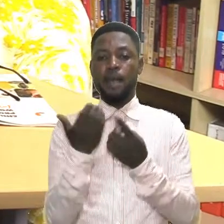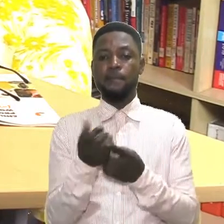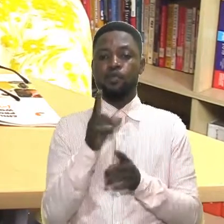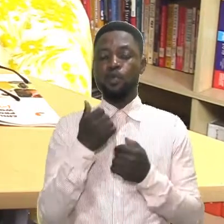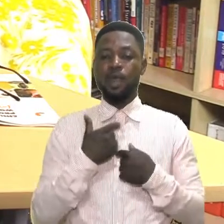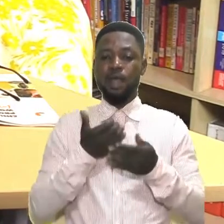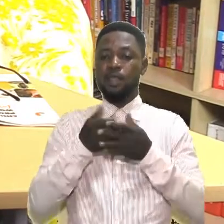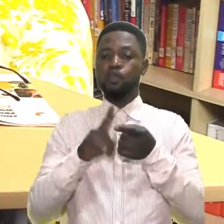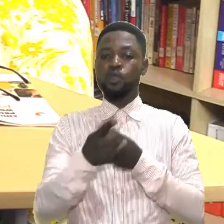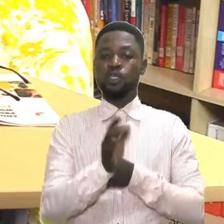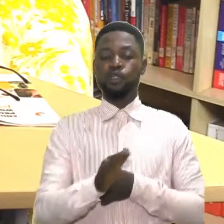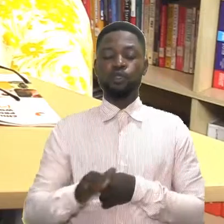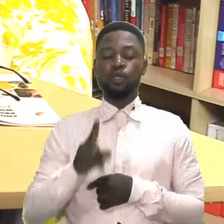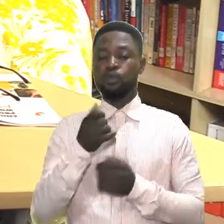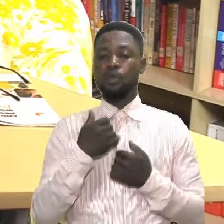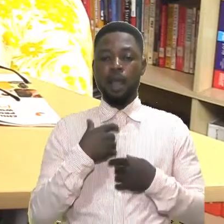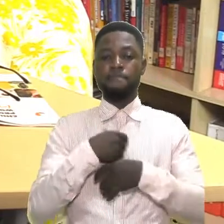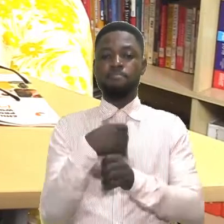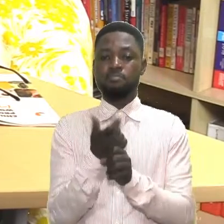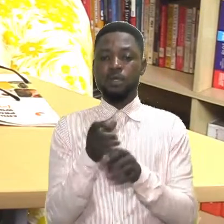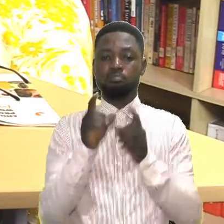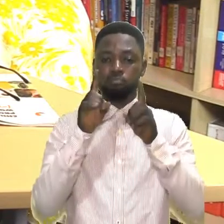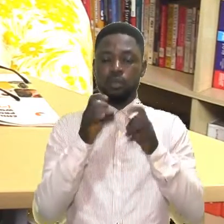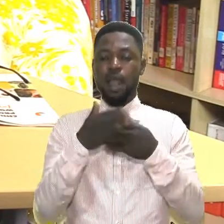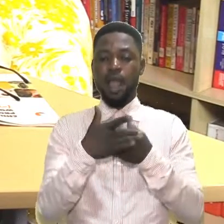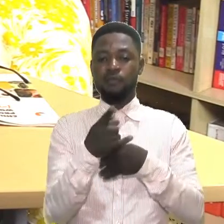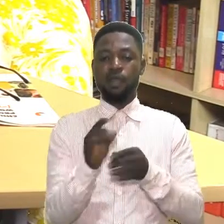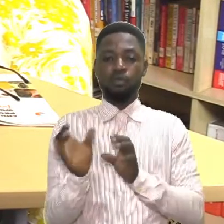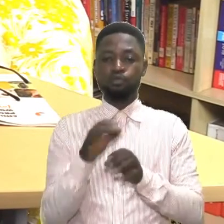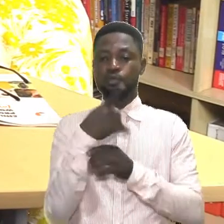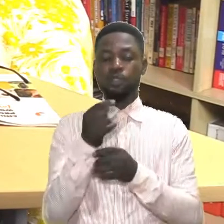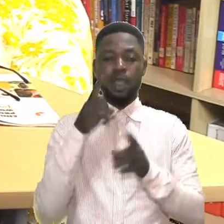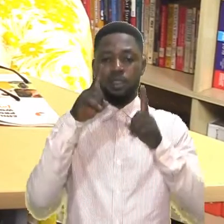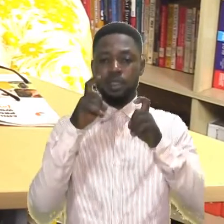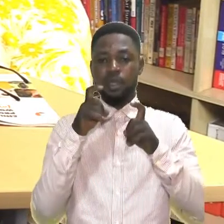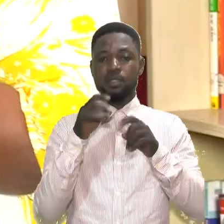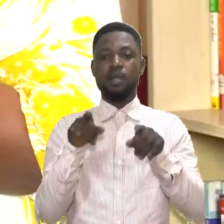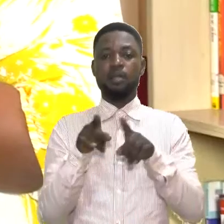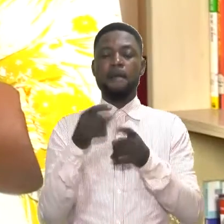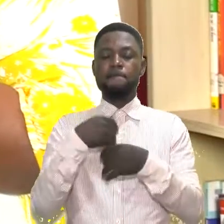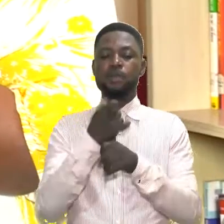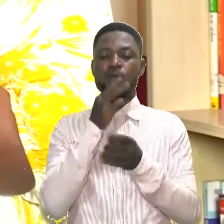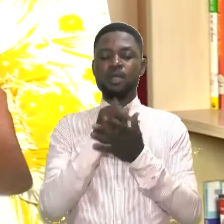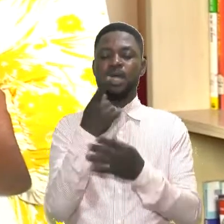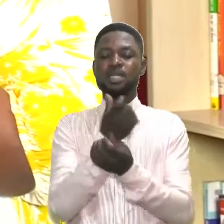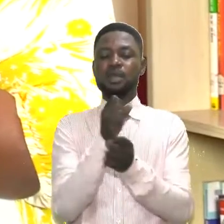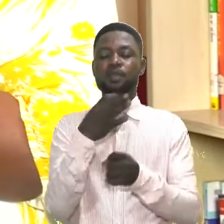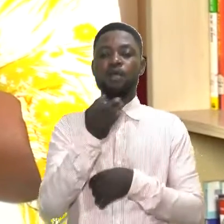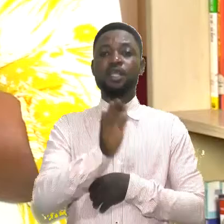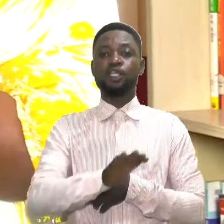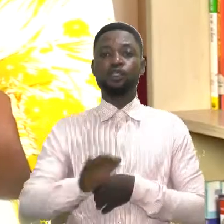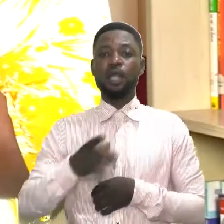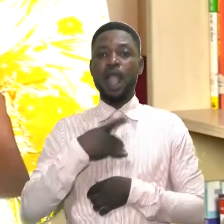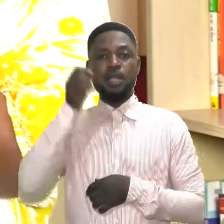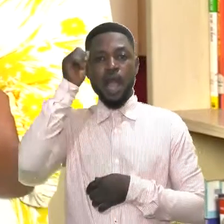contact with the children, make sure that there is a code of conduct in place after conducting the background checks to ascertain the safety of the